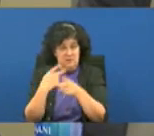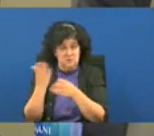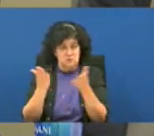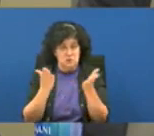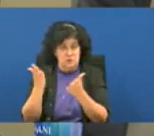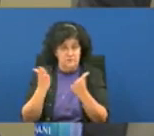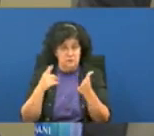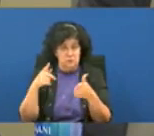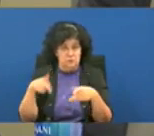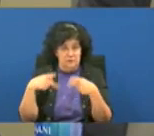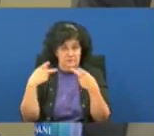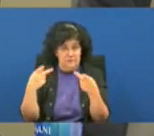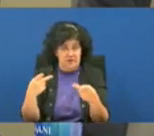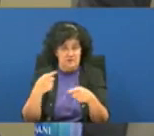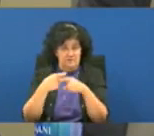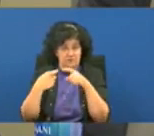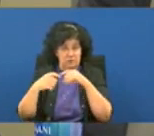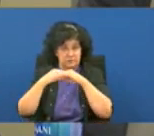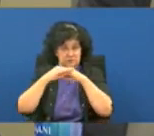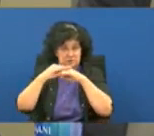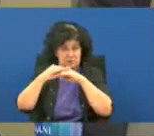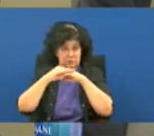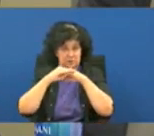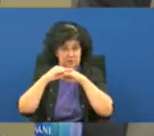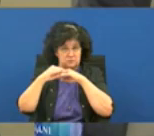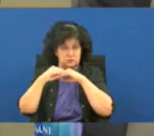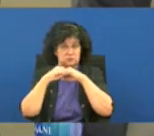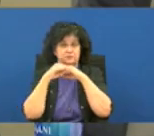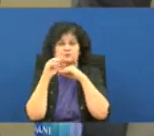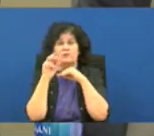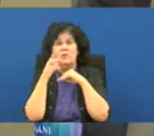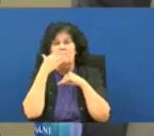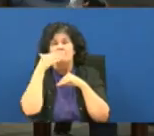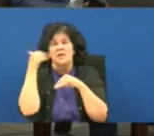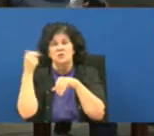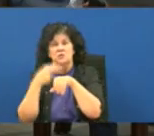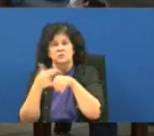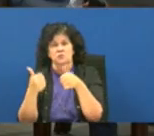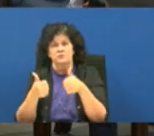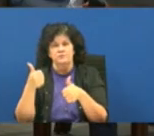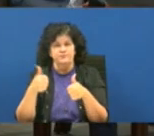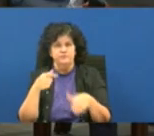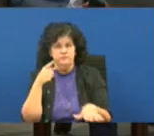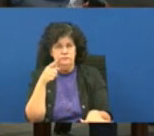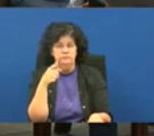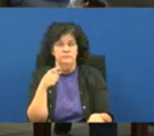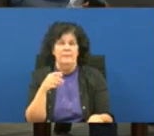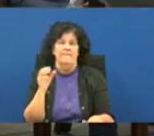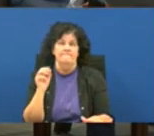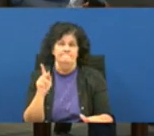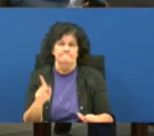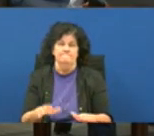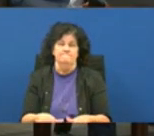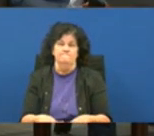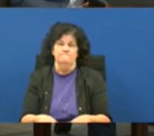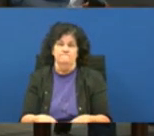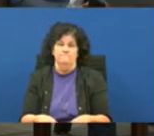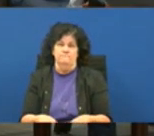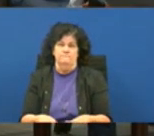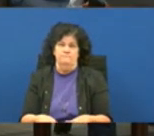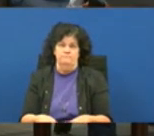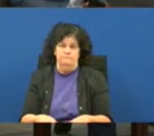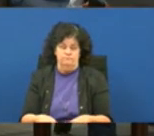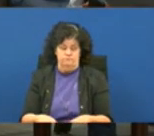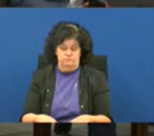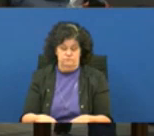provide from a stabilization standpoint or would they do better in the hospital so the the bridge center for hope again is a stabilization crisis receiving center